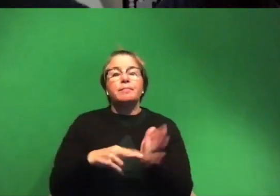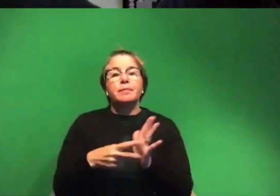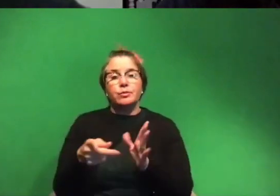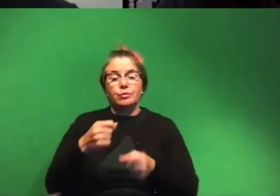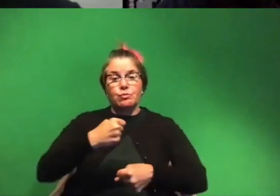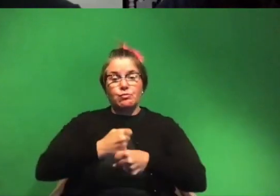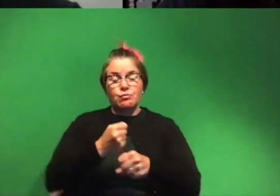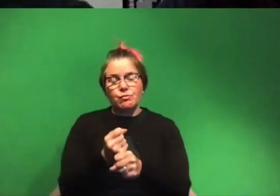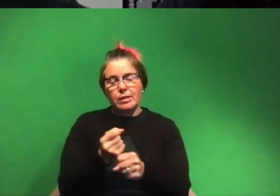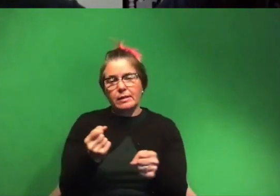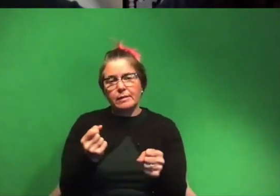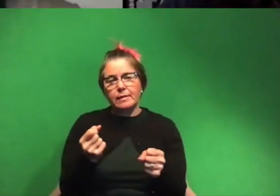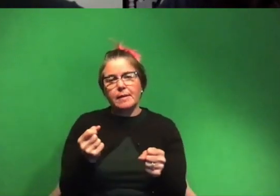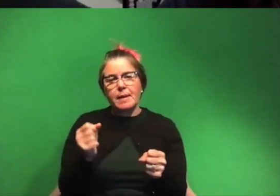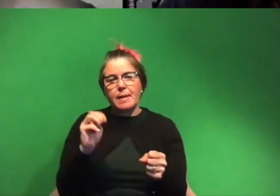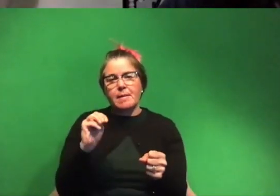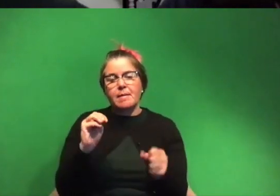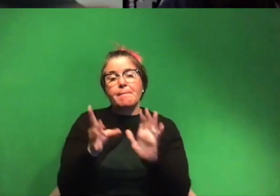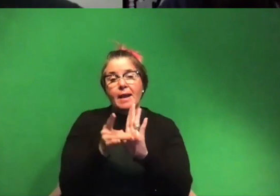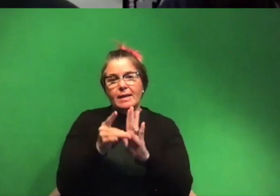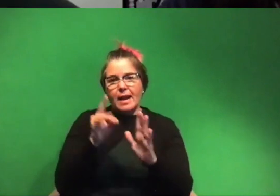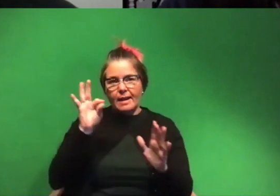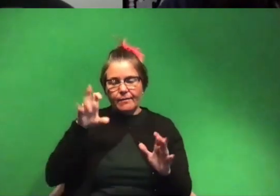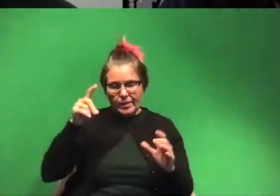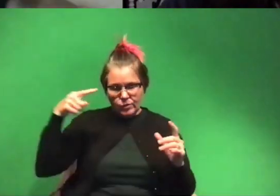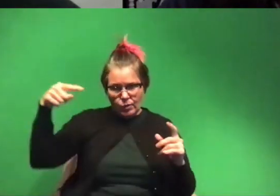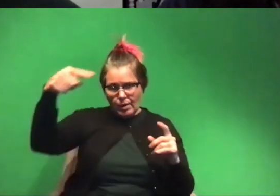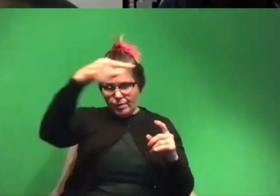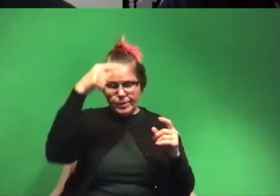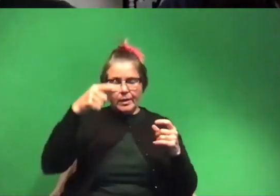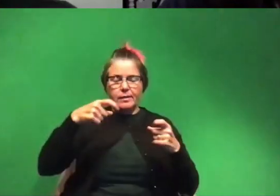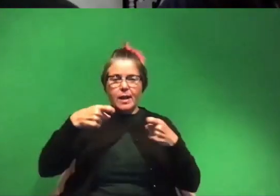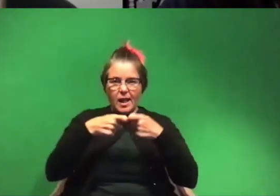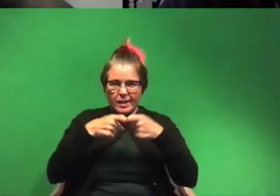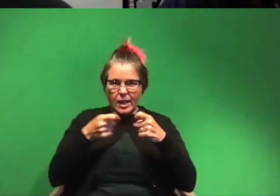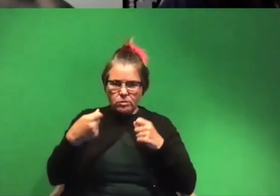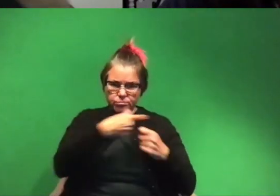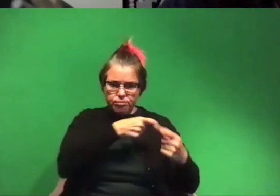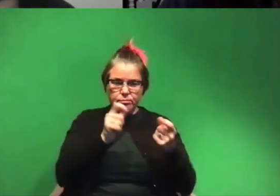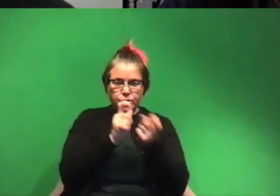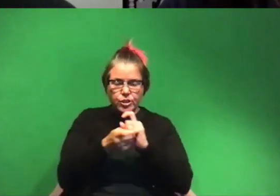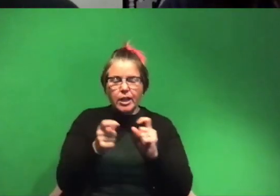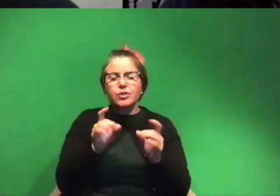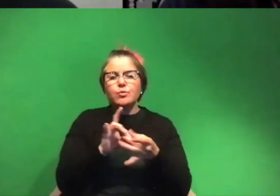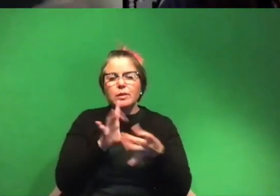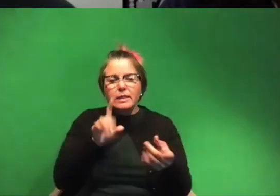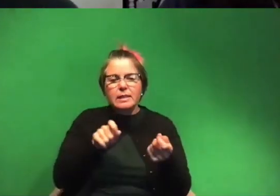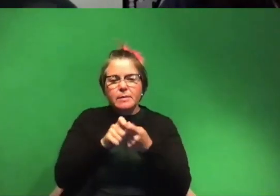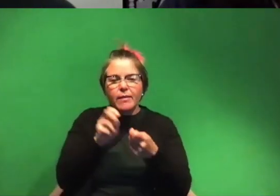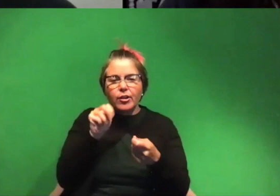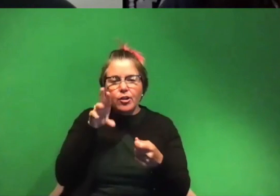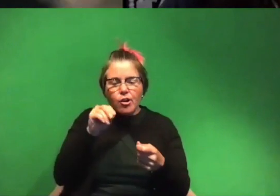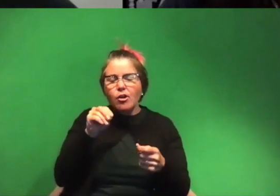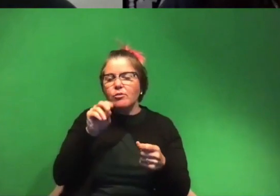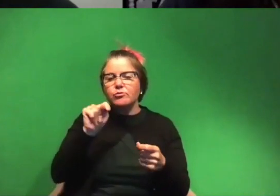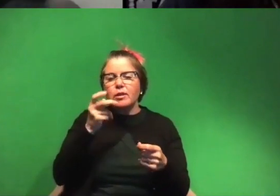uh or magnetic field around the brain that then changes the electrical current in the brain and you release certain neurotransmitters and the like and so then you